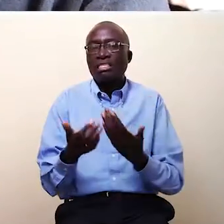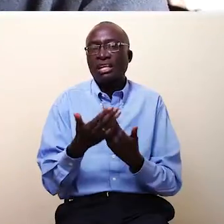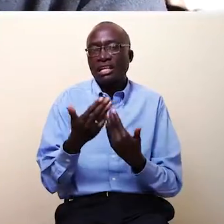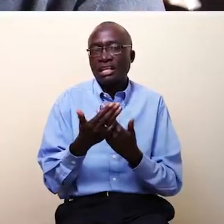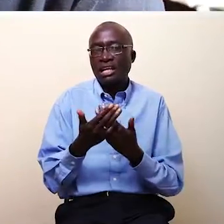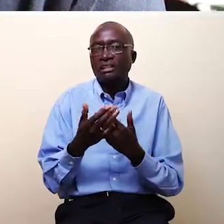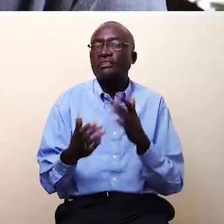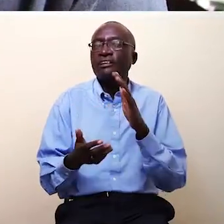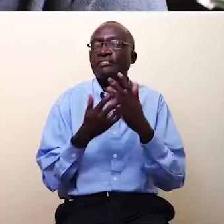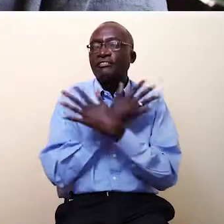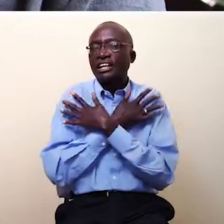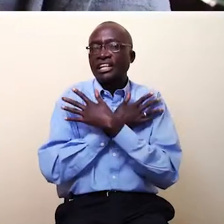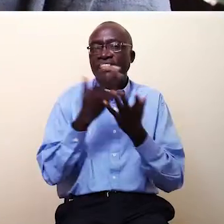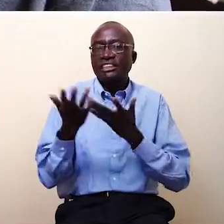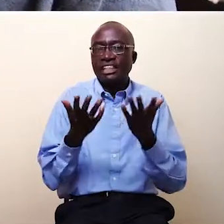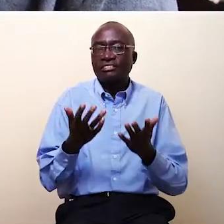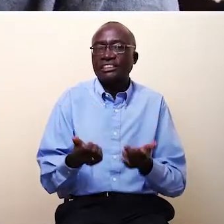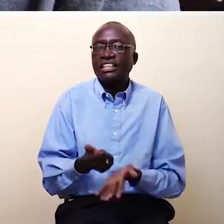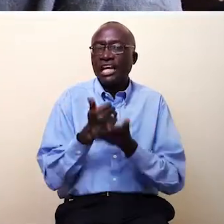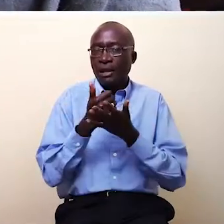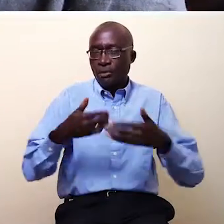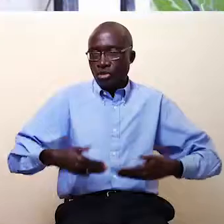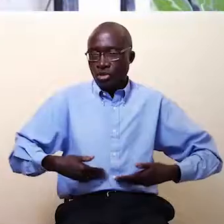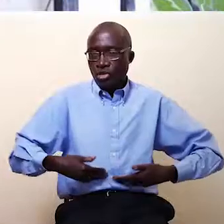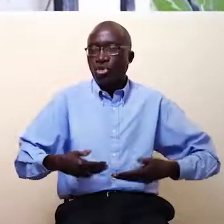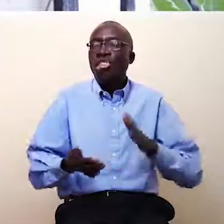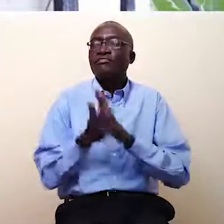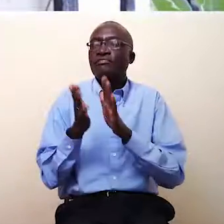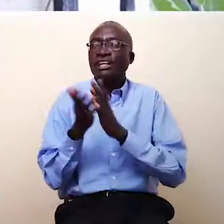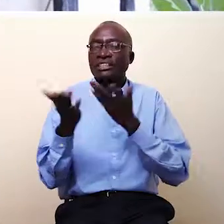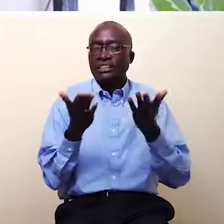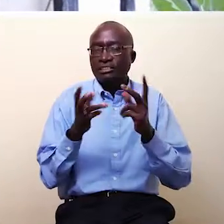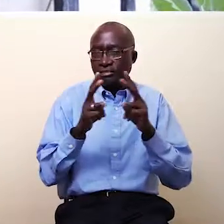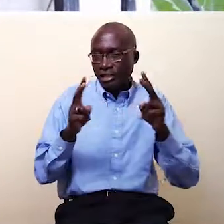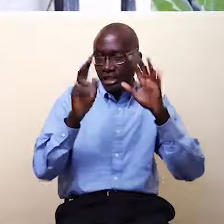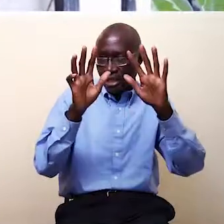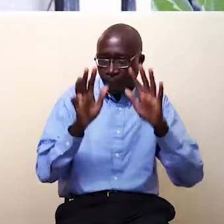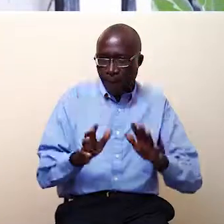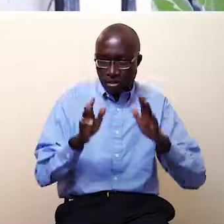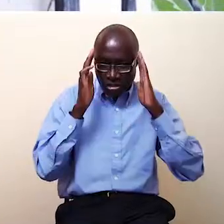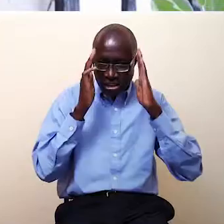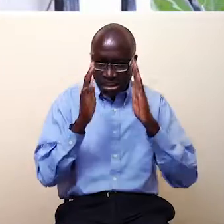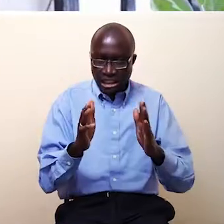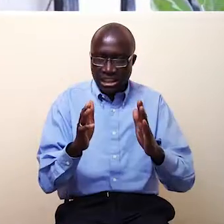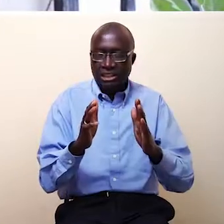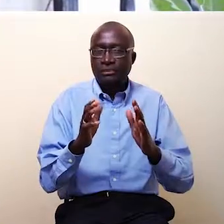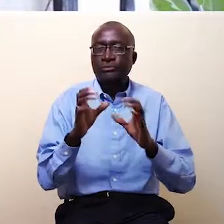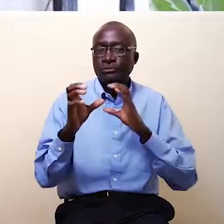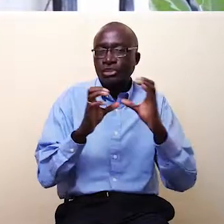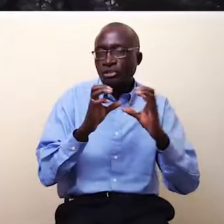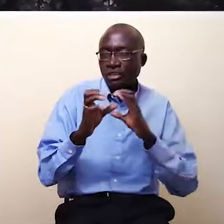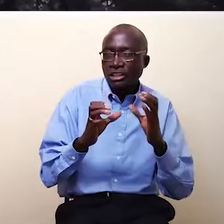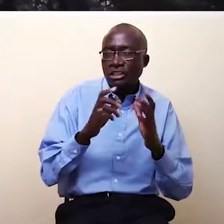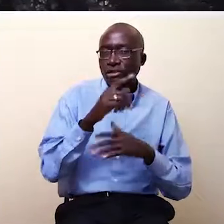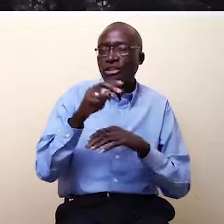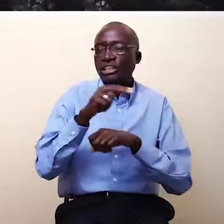services because I've been working on the youth quick service. It's become really, really important to centre conversations on